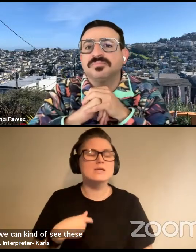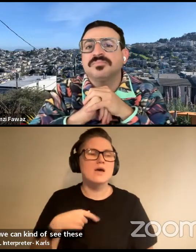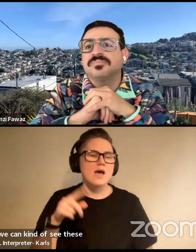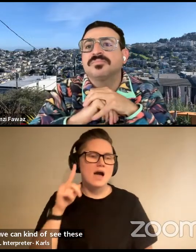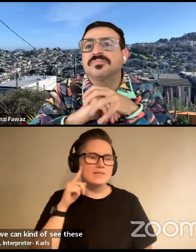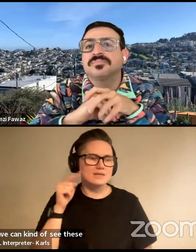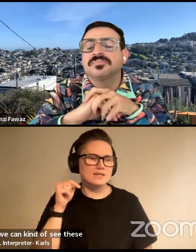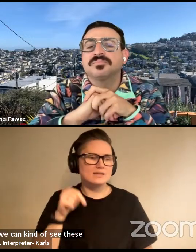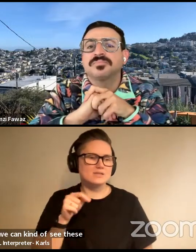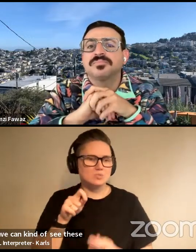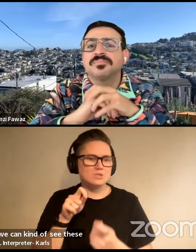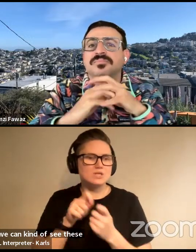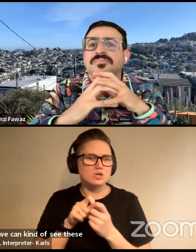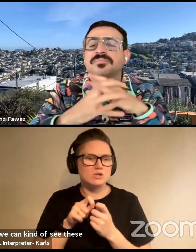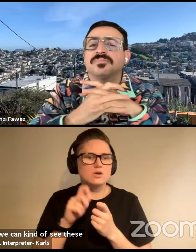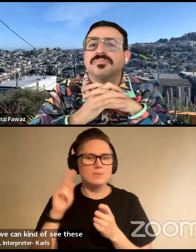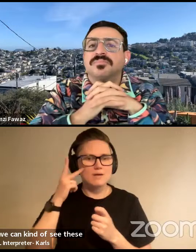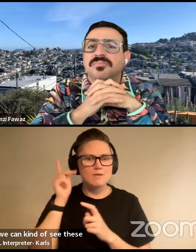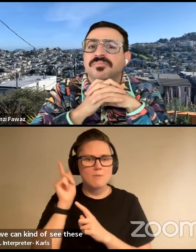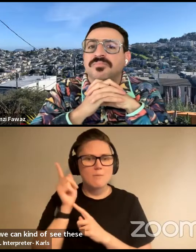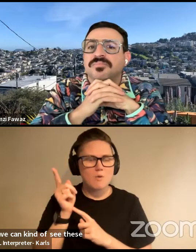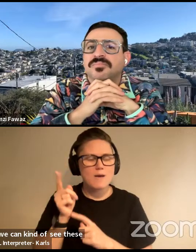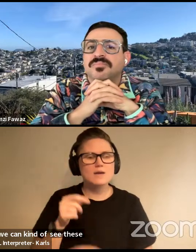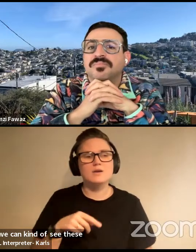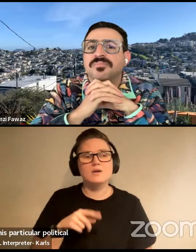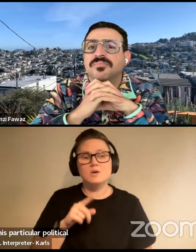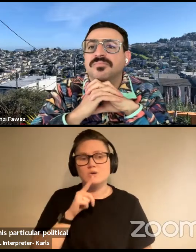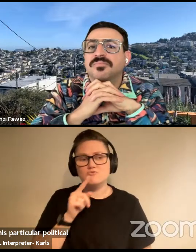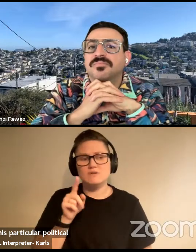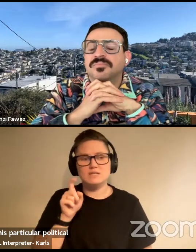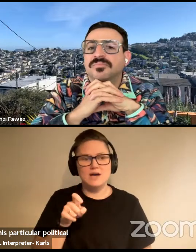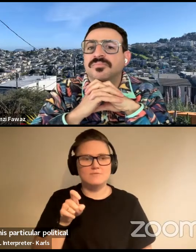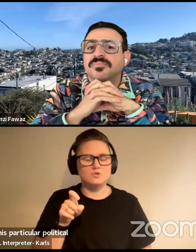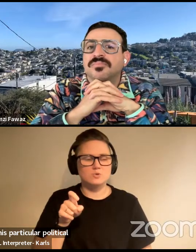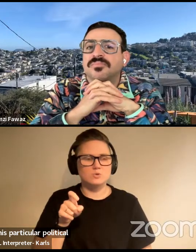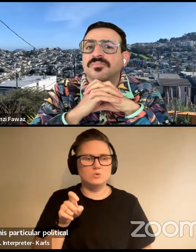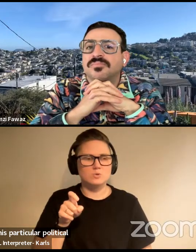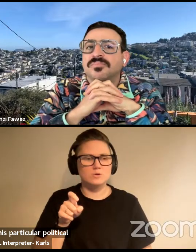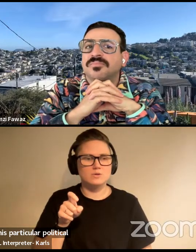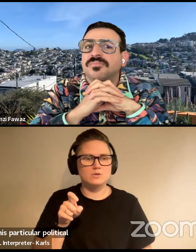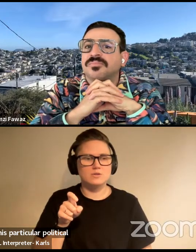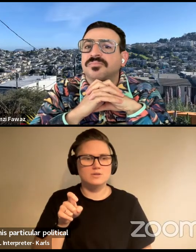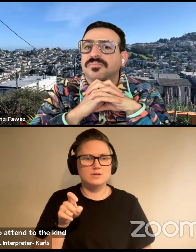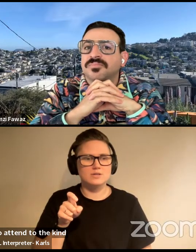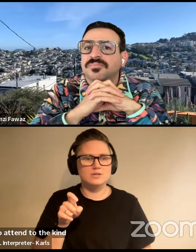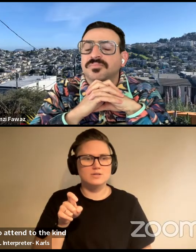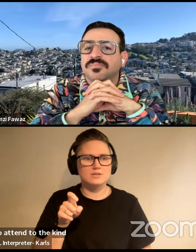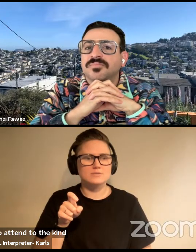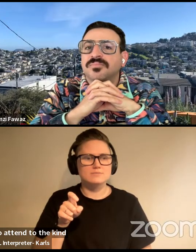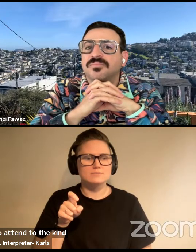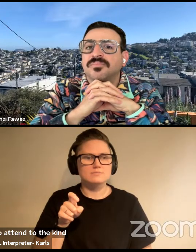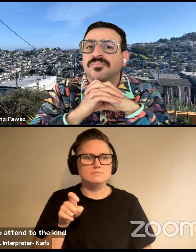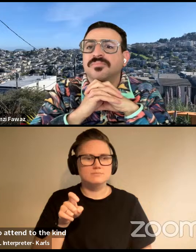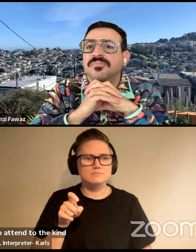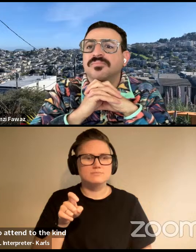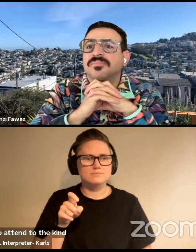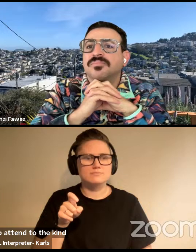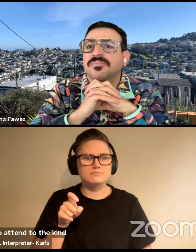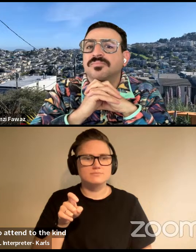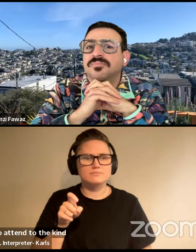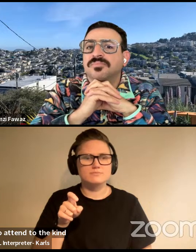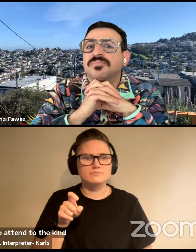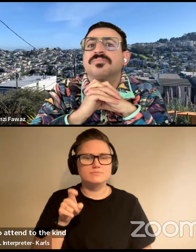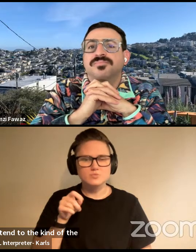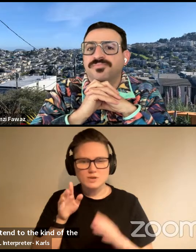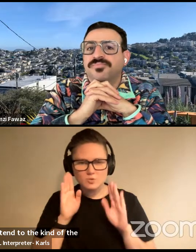particular political moment, we really needed to attend to the kind of the class aspects